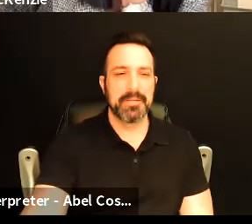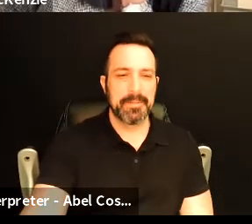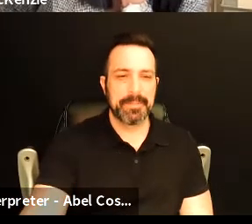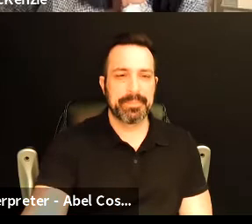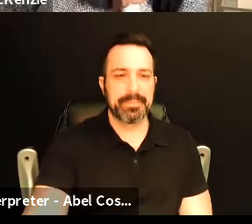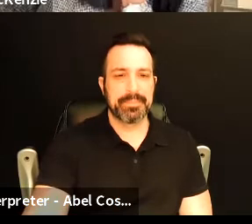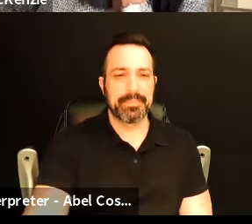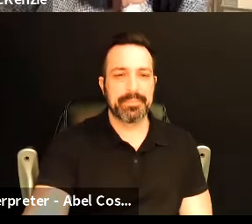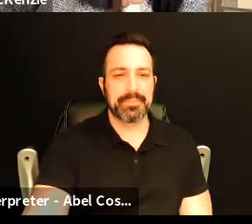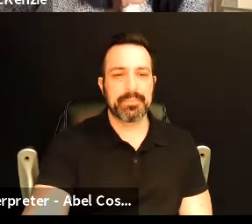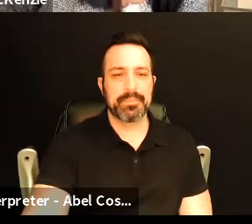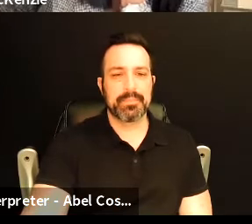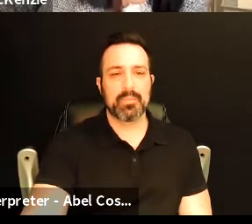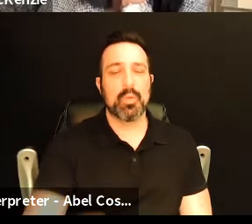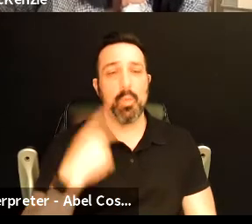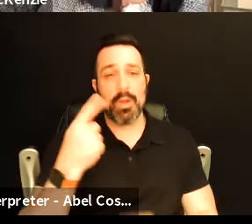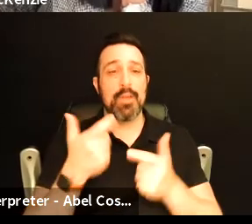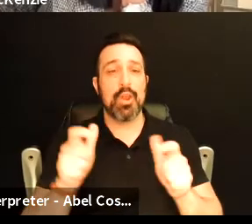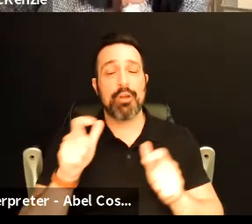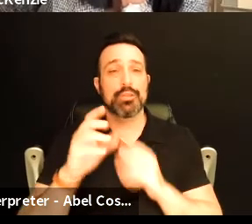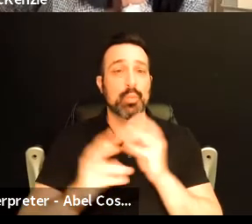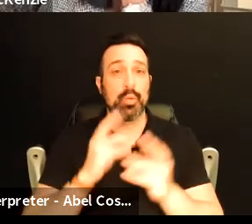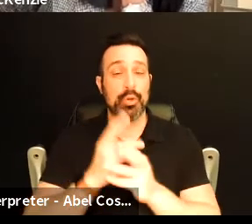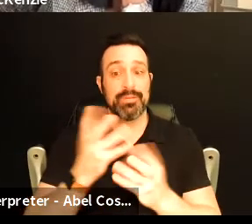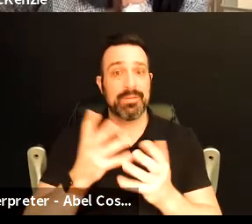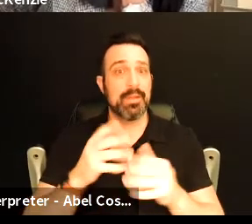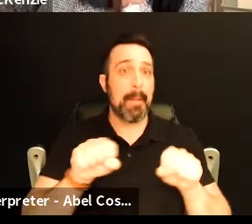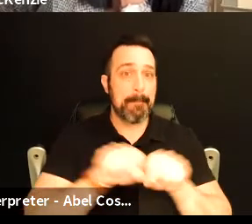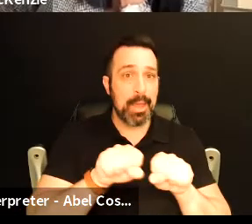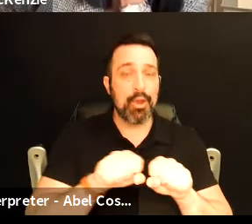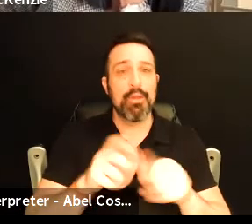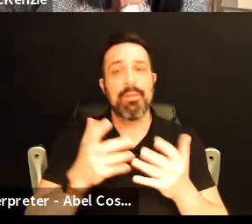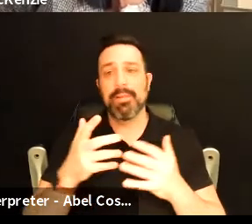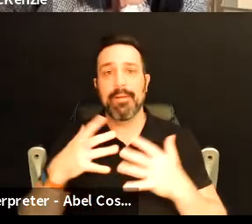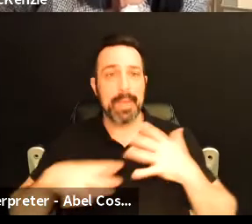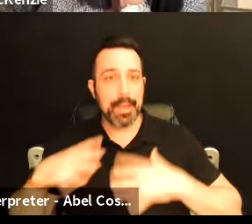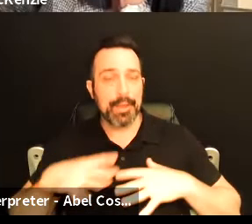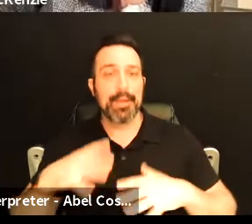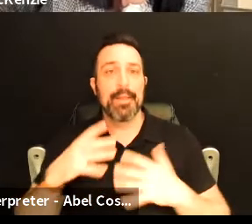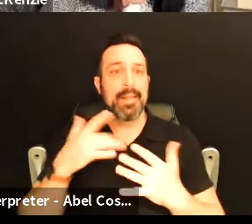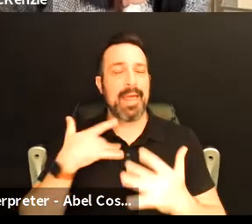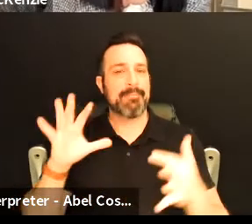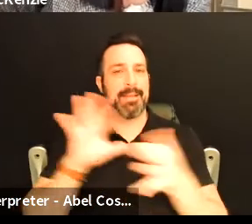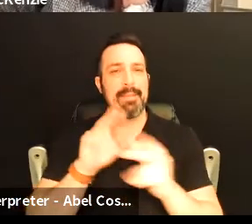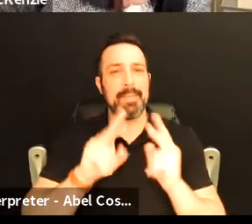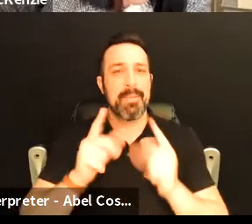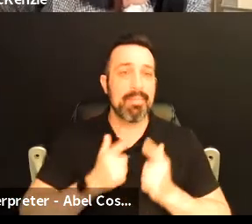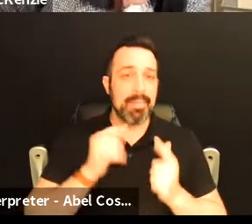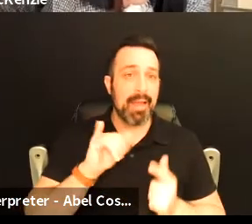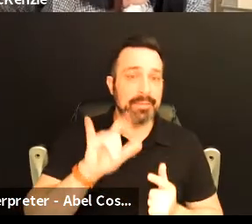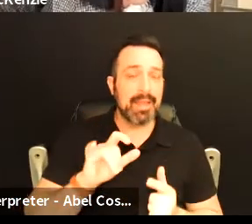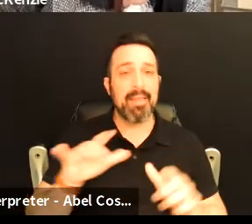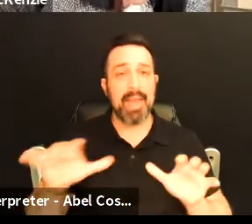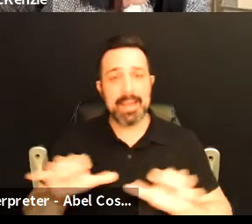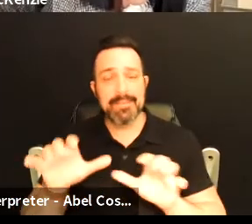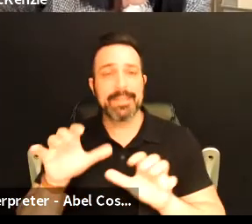world's largest apparel footwear and accessories companies. We like to say we connect people to lifestyles activities and experience through